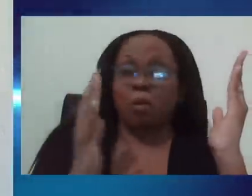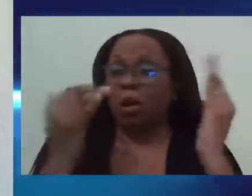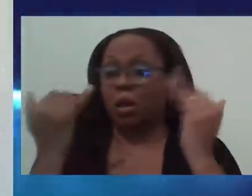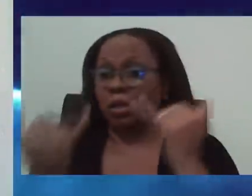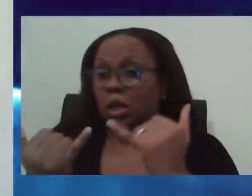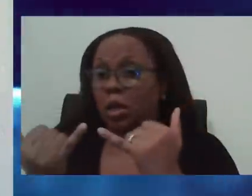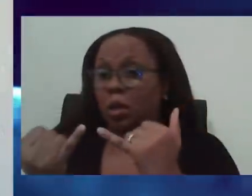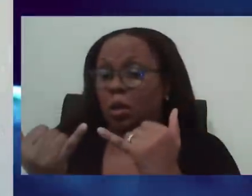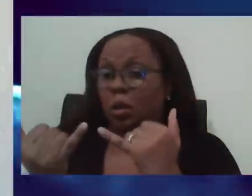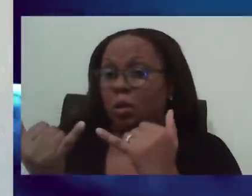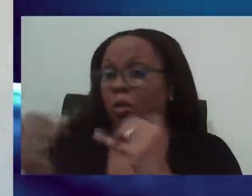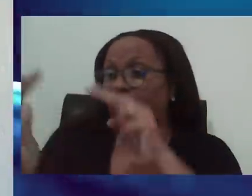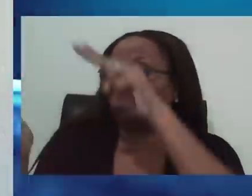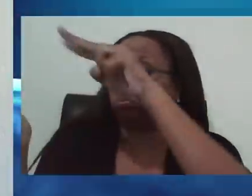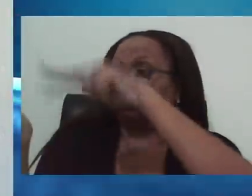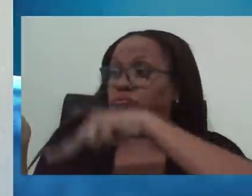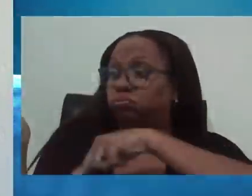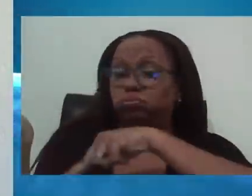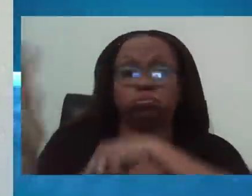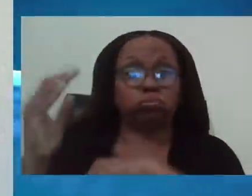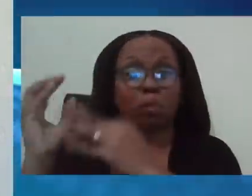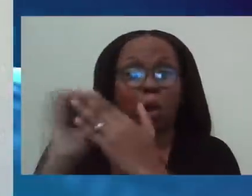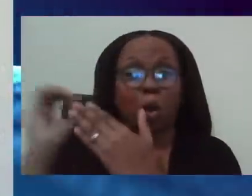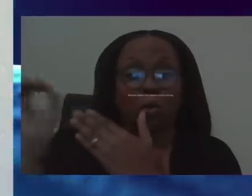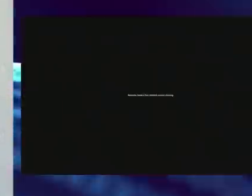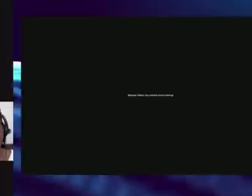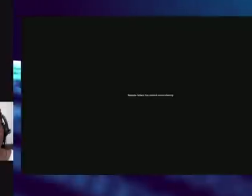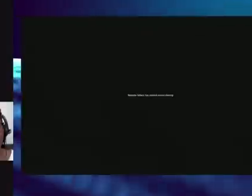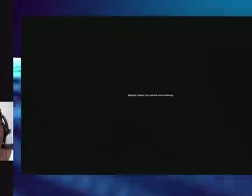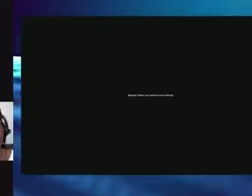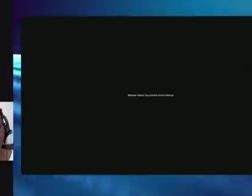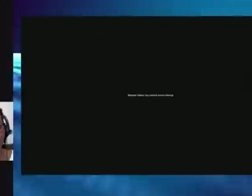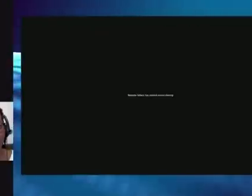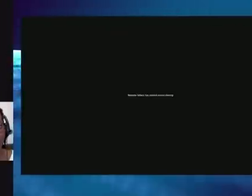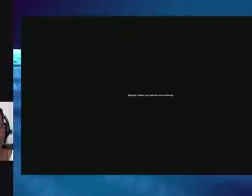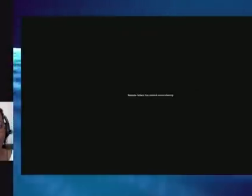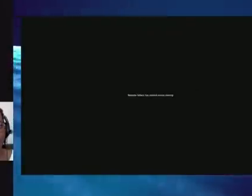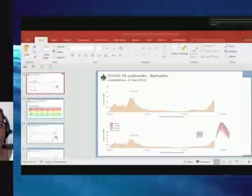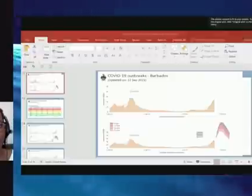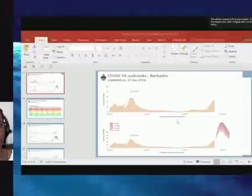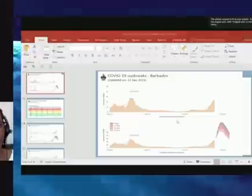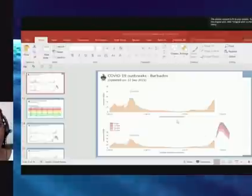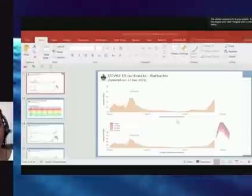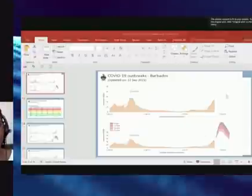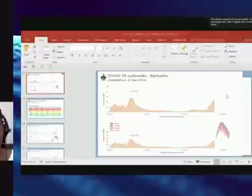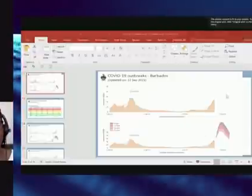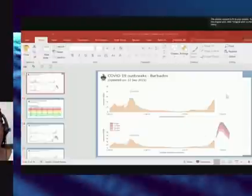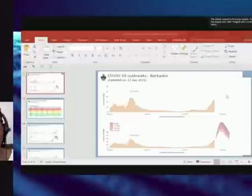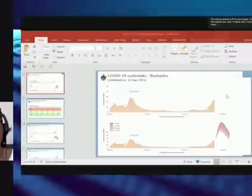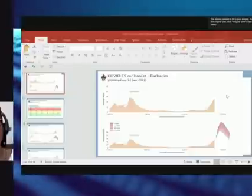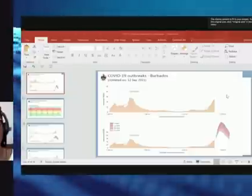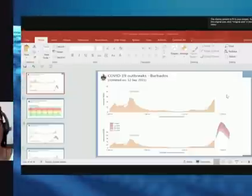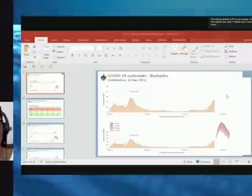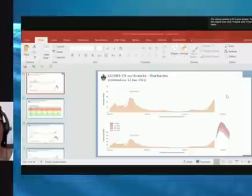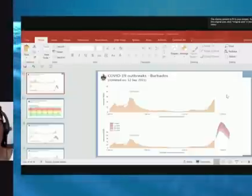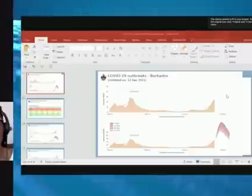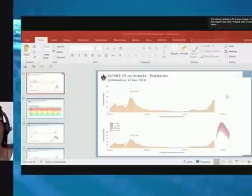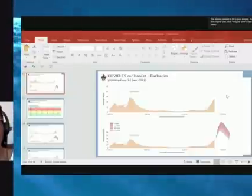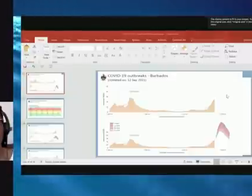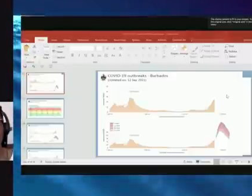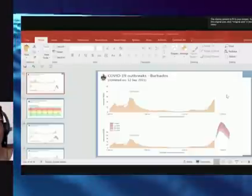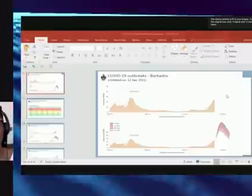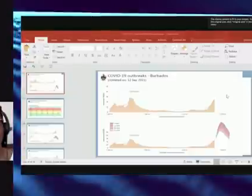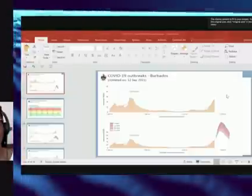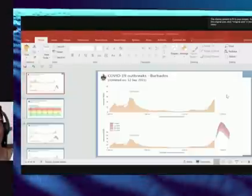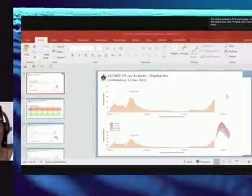graphs, if I may share my screen and others can see that screen, I would be very happy. So if you can see the screen,